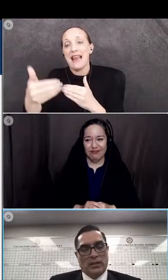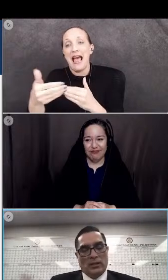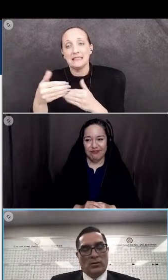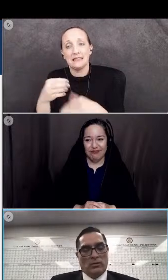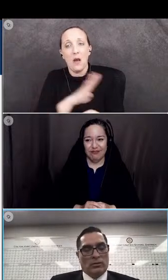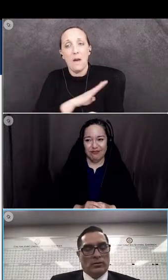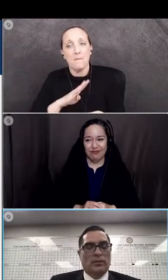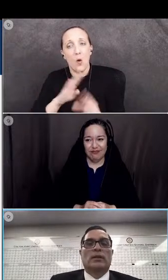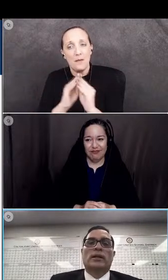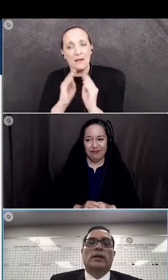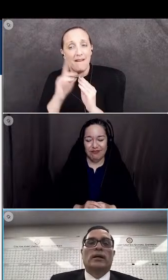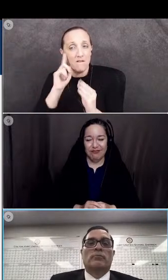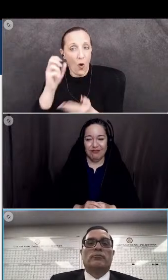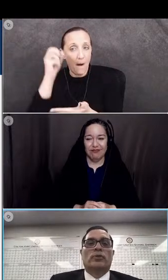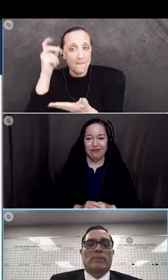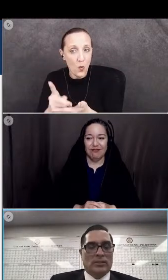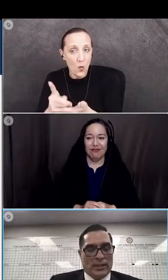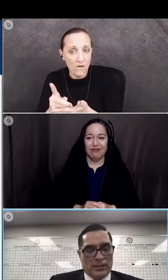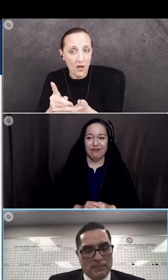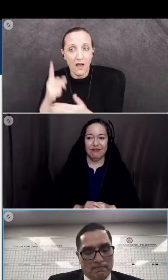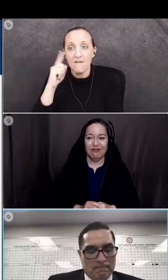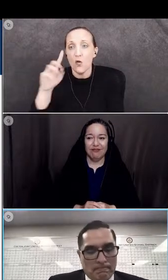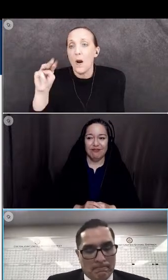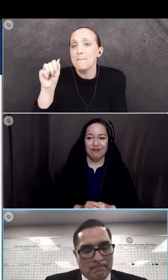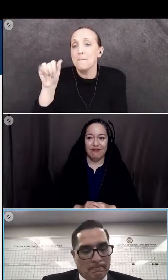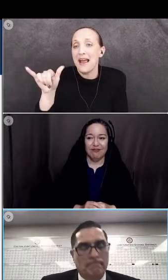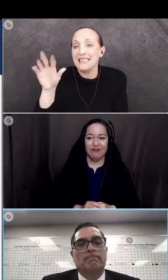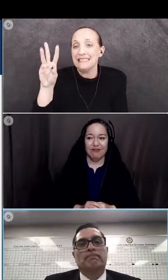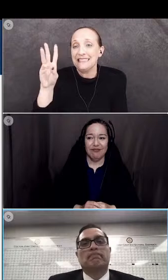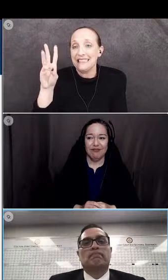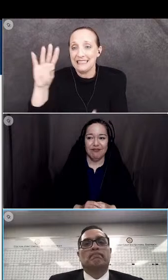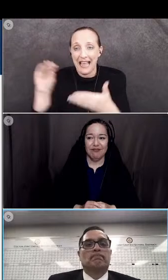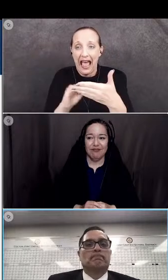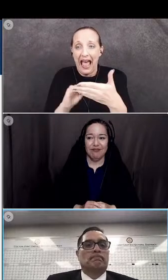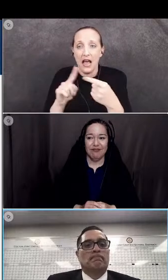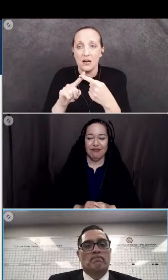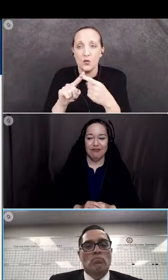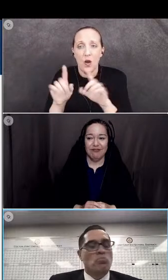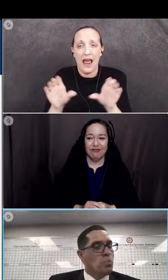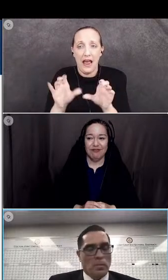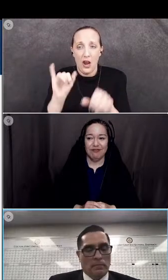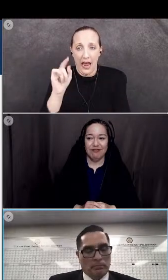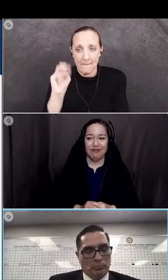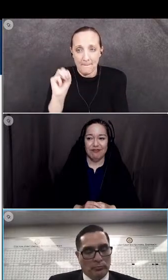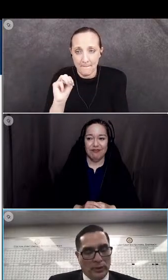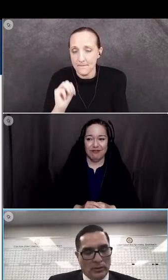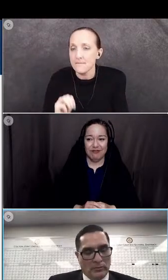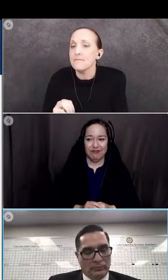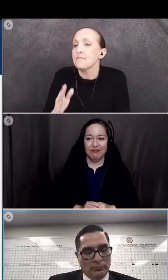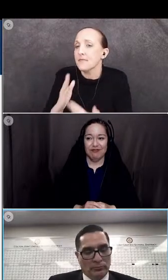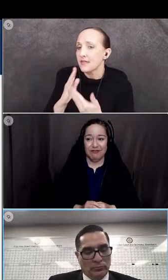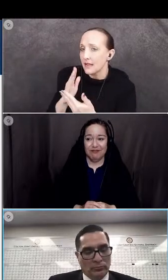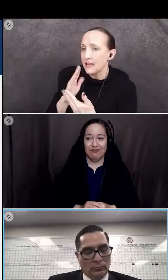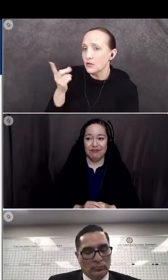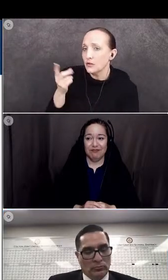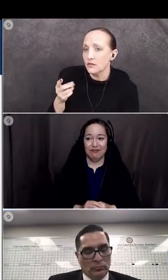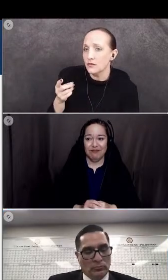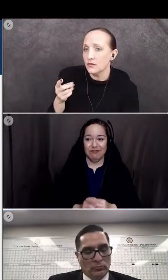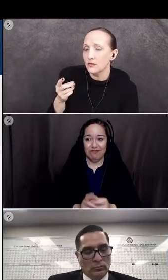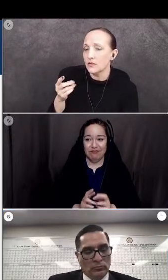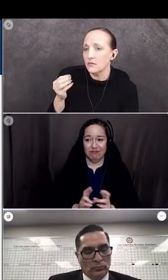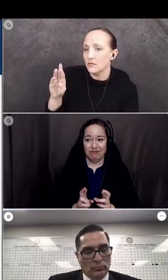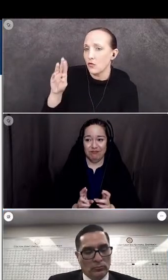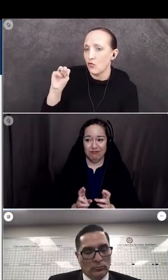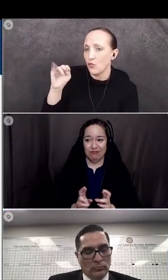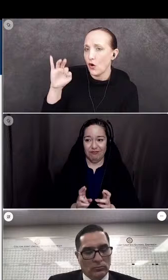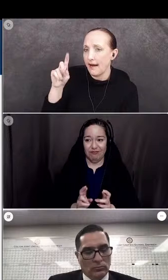next board meeting or for the may 6th certainly dr maranda so let me